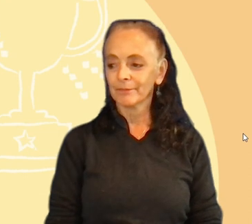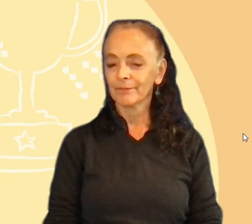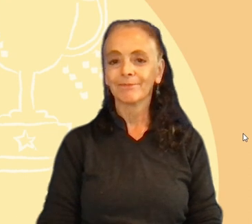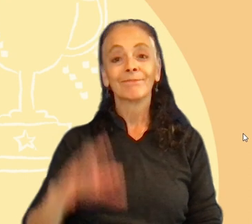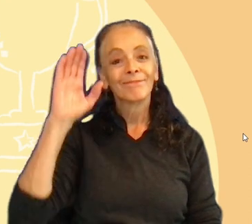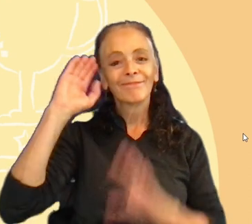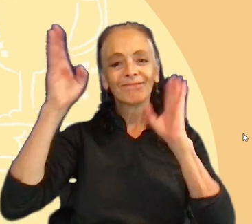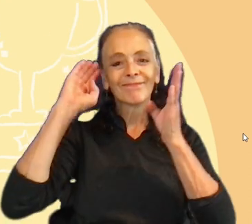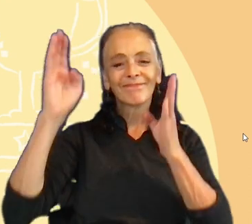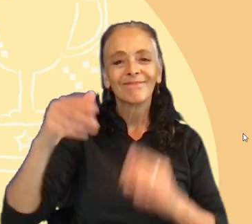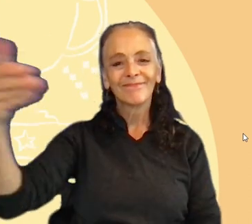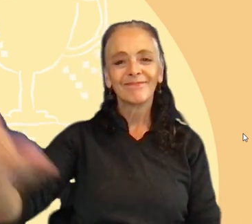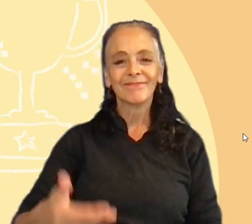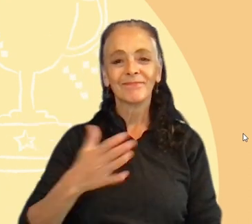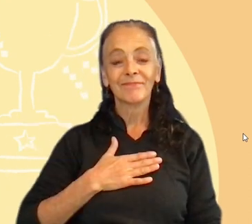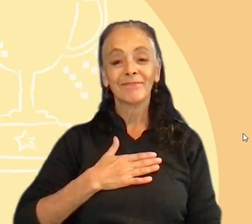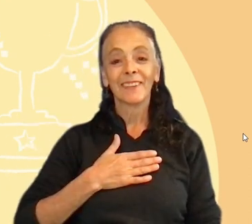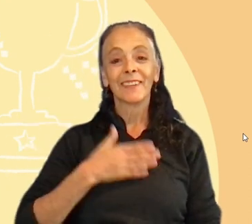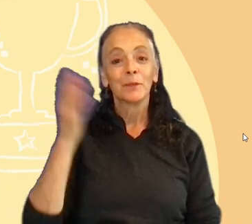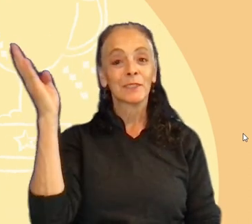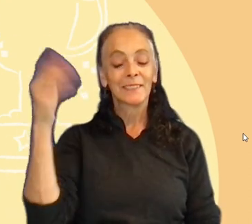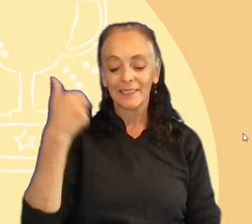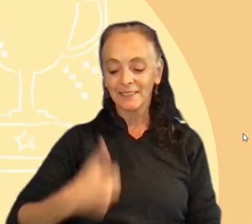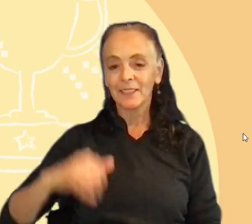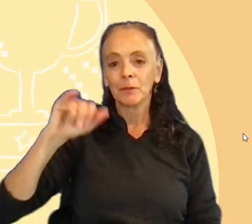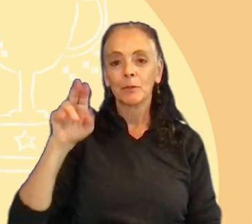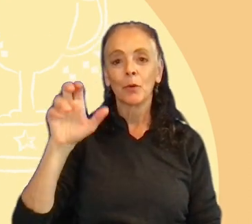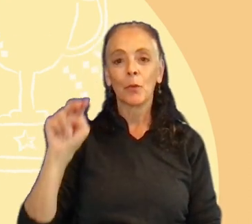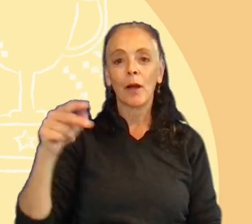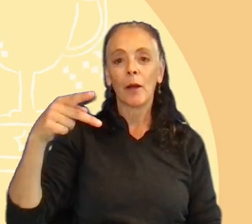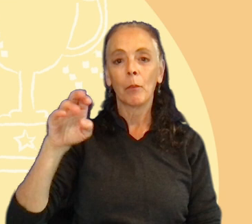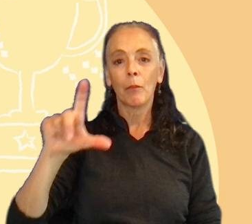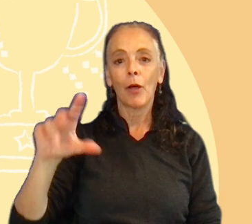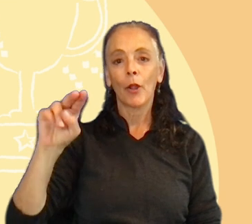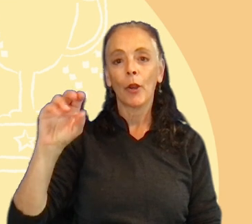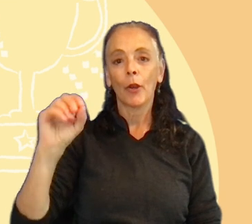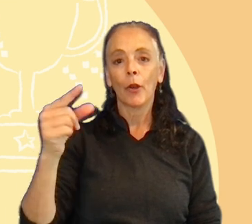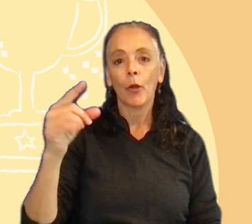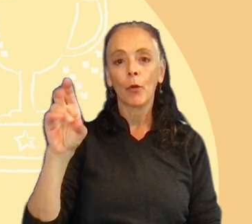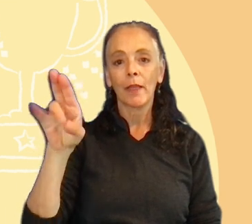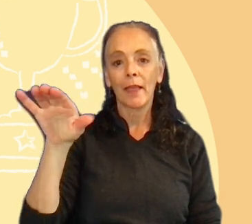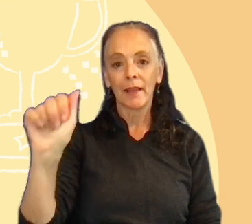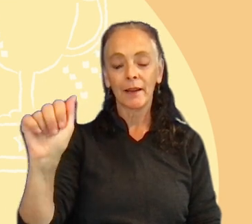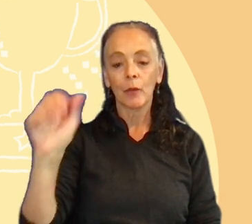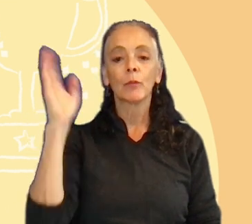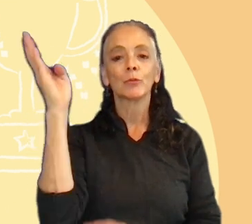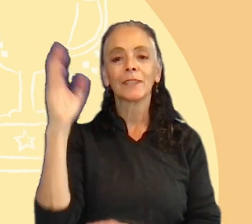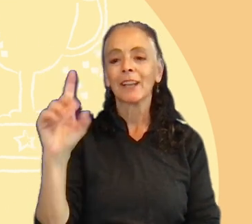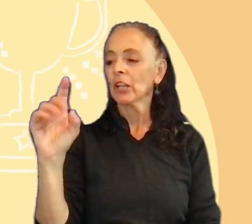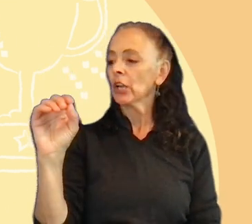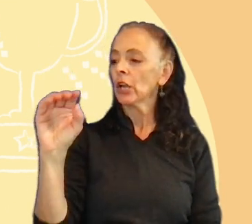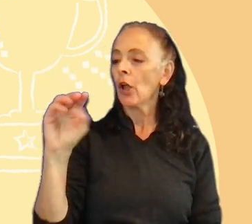Hello everyone and welcome to my presentation. My name is João Paulo Nogueira and I'm going to present to you the Domino's